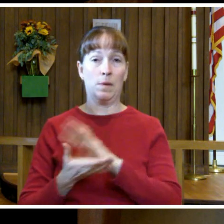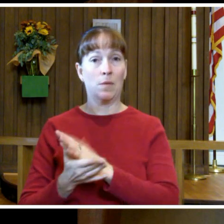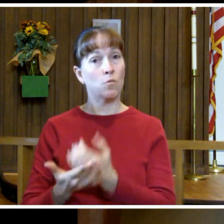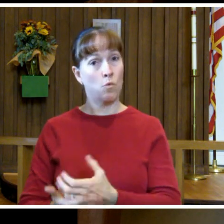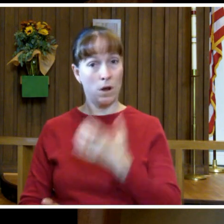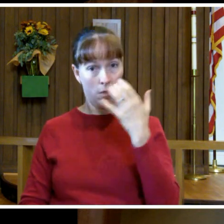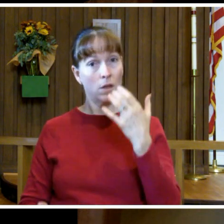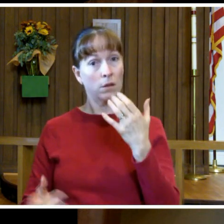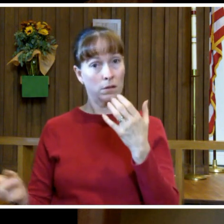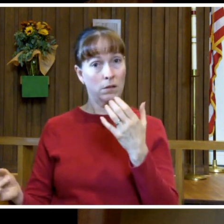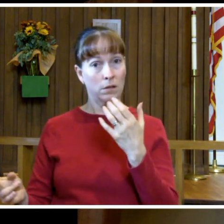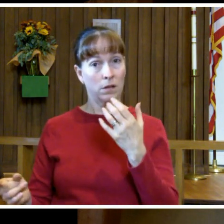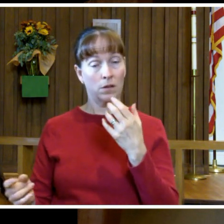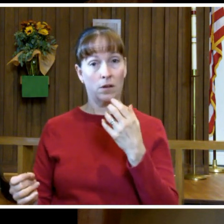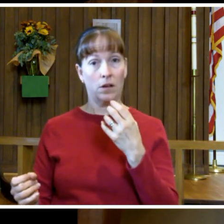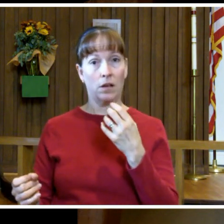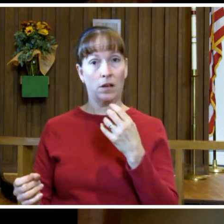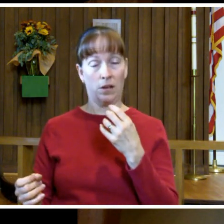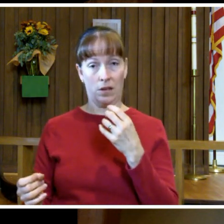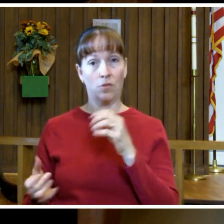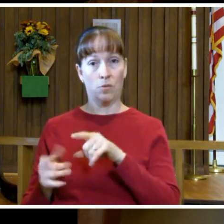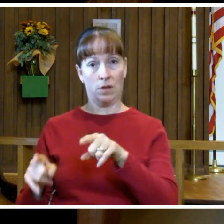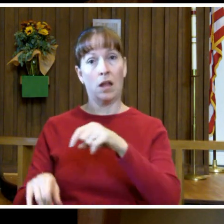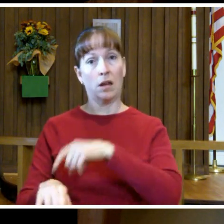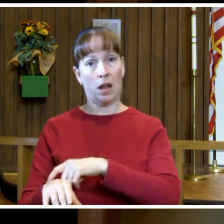rich in first century Judea.